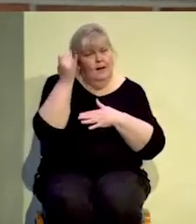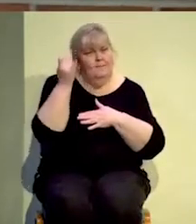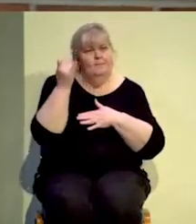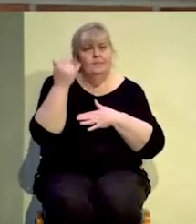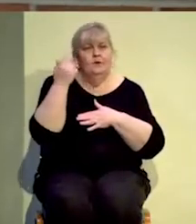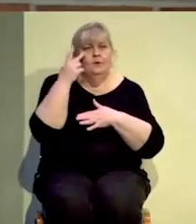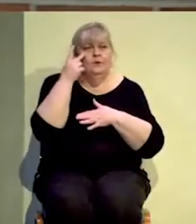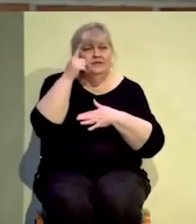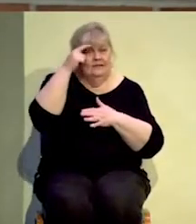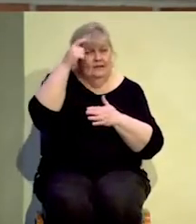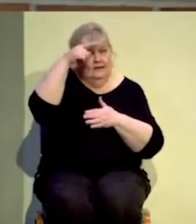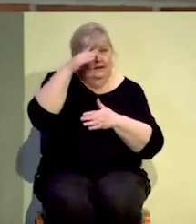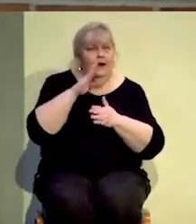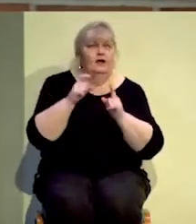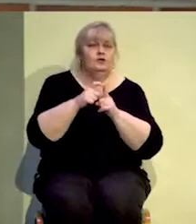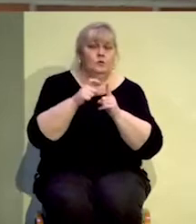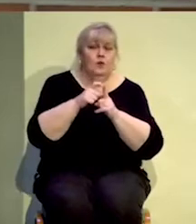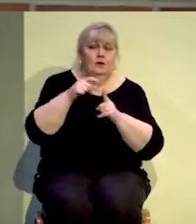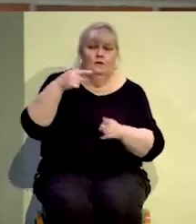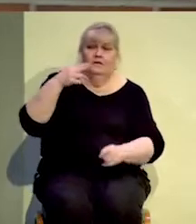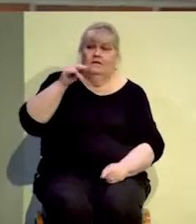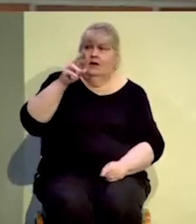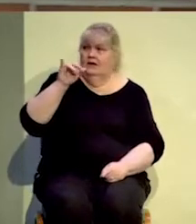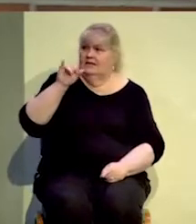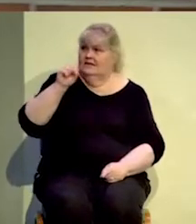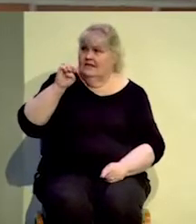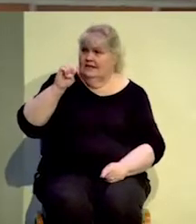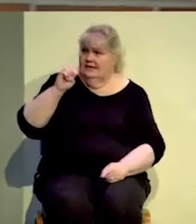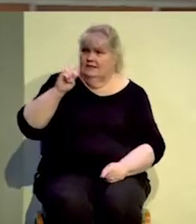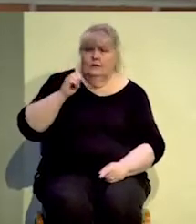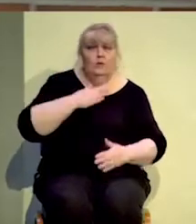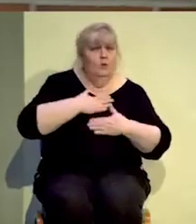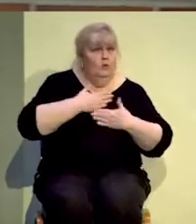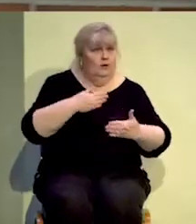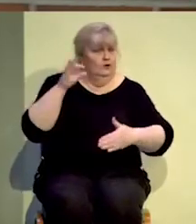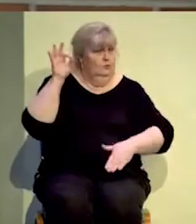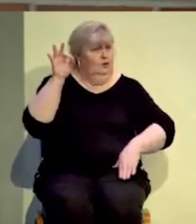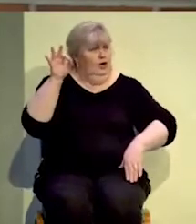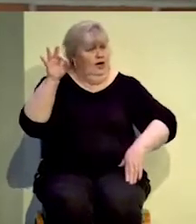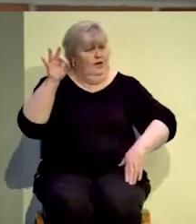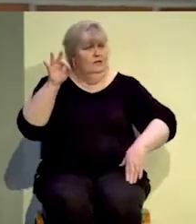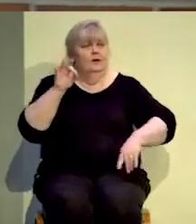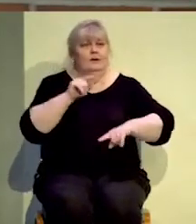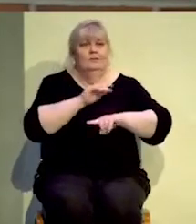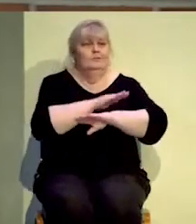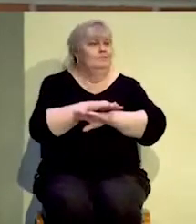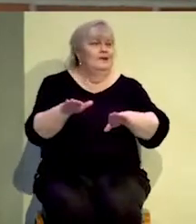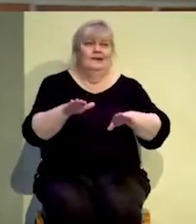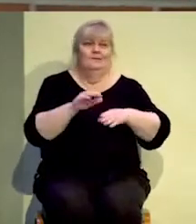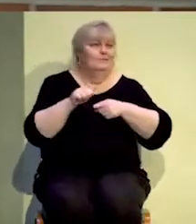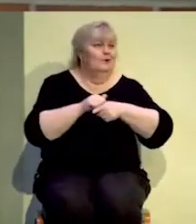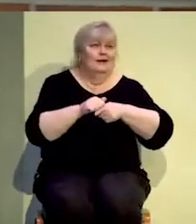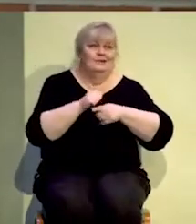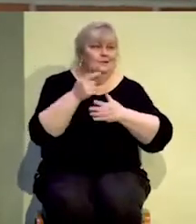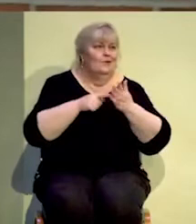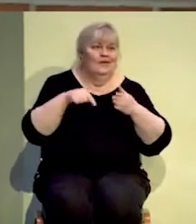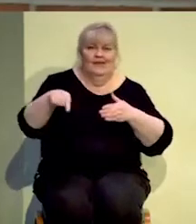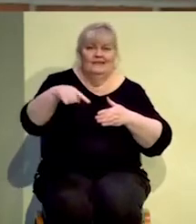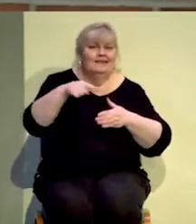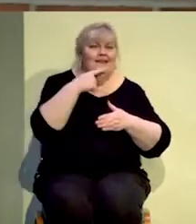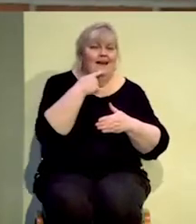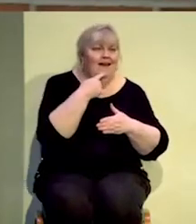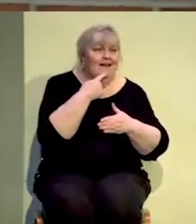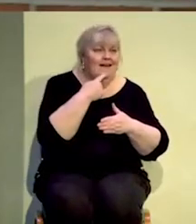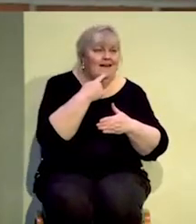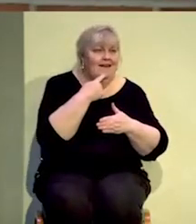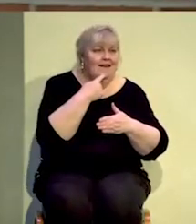see in God's Word that the Pharisees were willing to preach but they were unwilling to practice what they were preaching. Friend, the